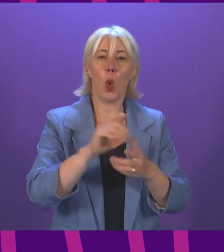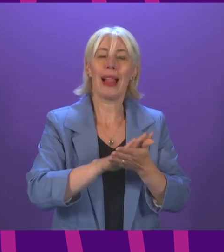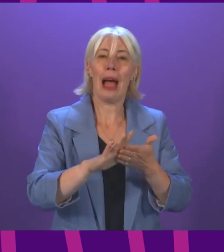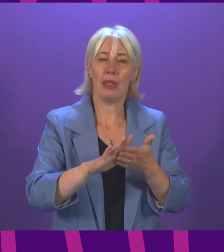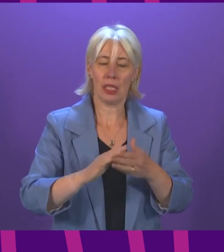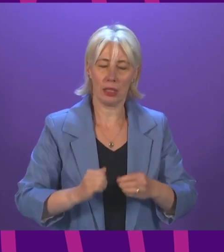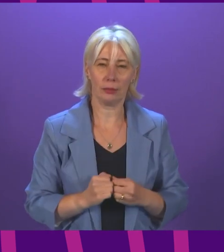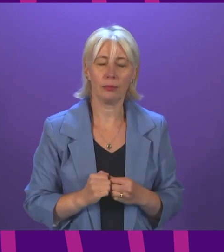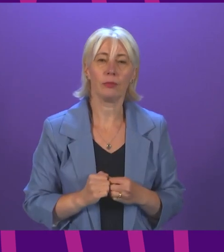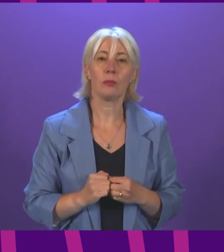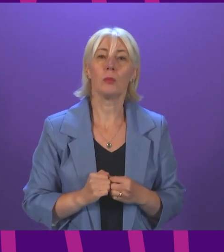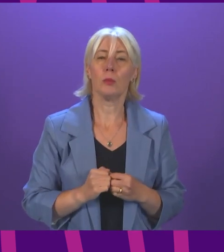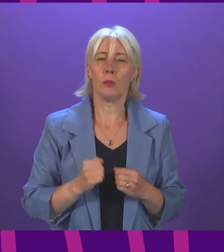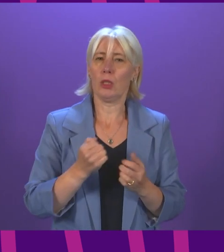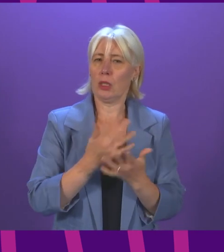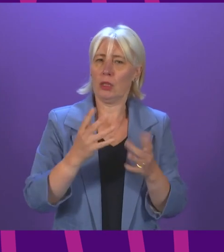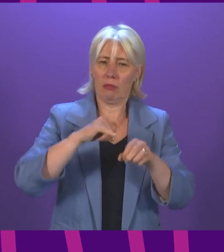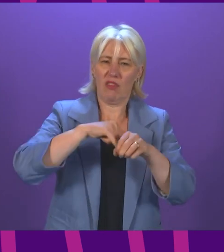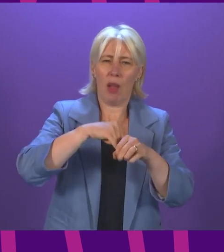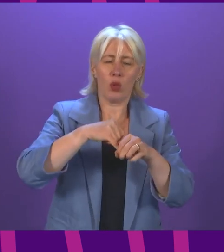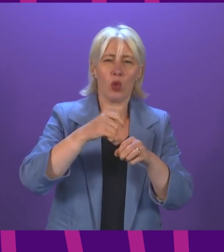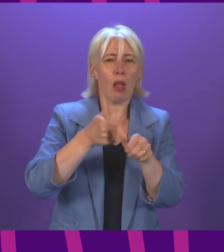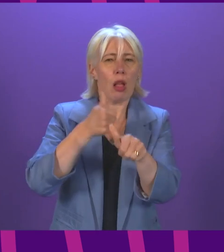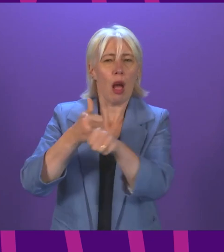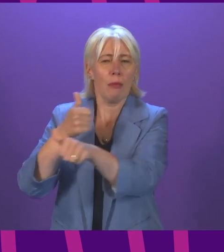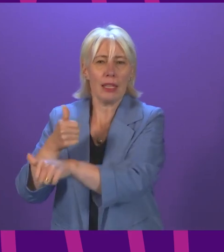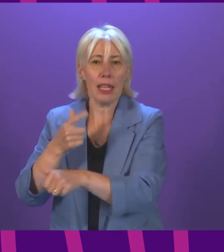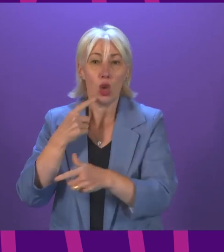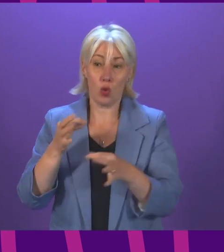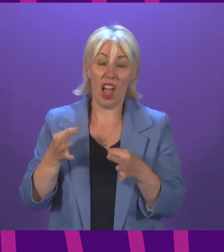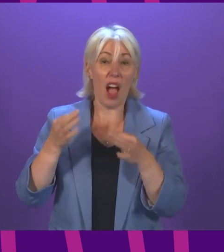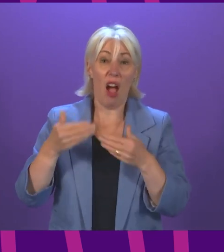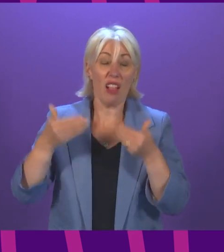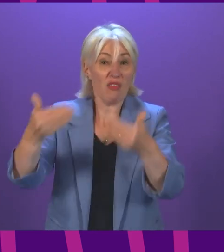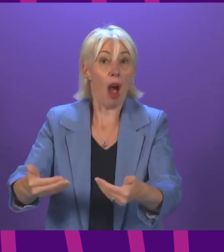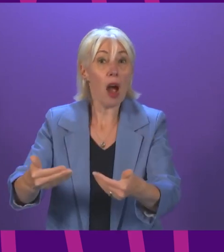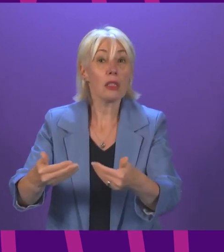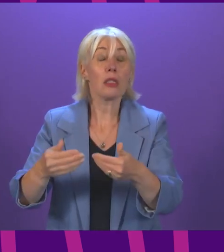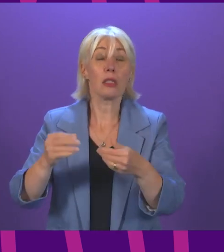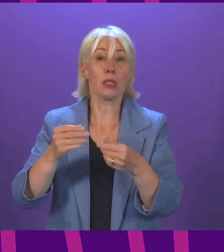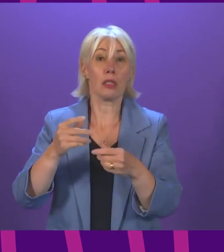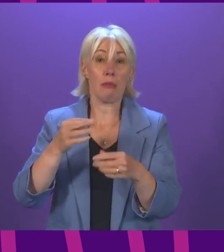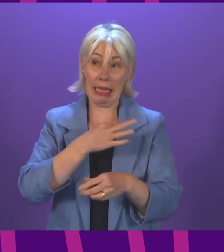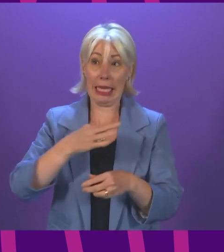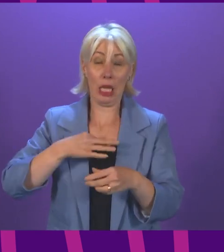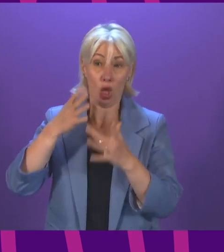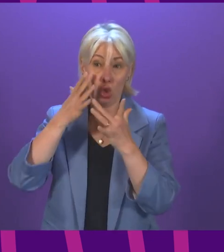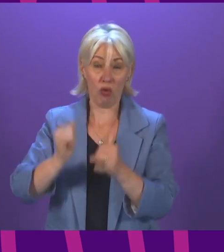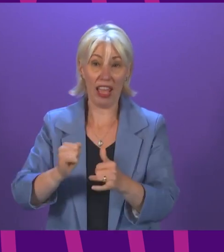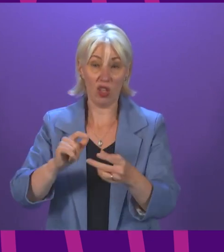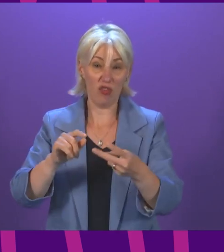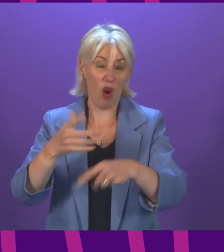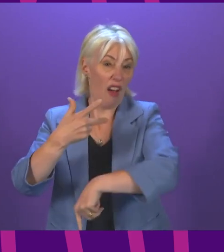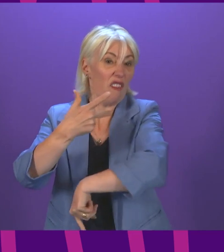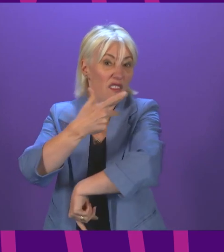Thank you, Deputy Presiding Officer. Several pharmaceutical companies are in advanced clinical trials on second-generation vaccines that particularly